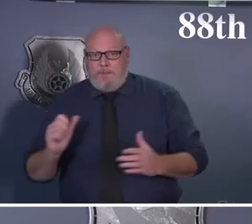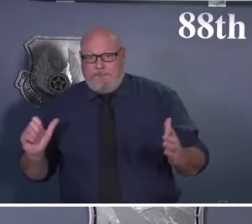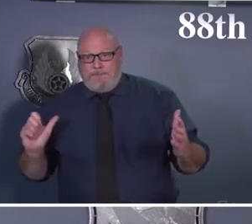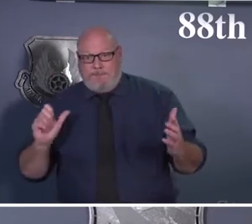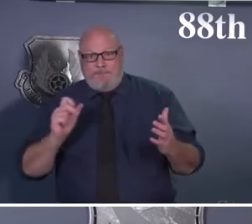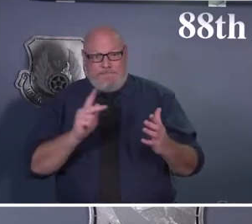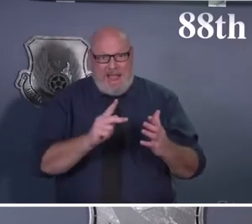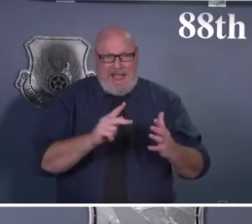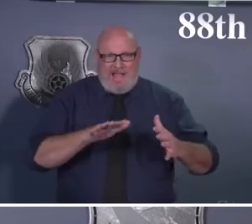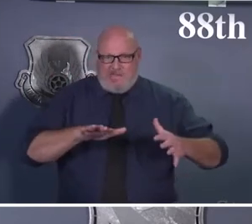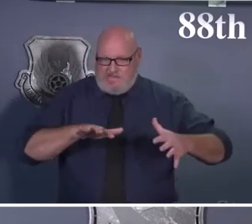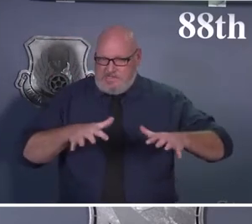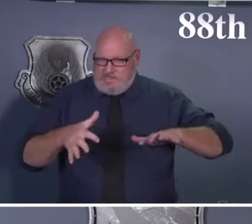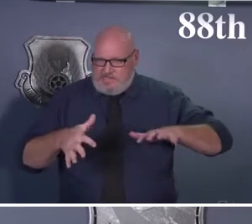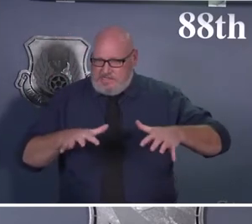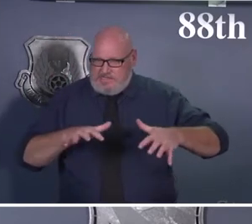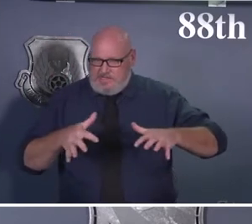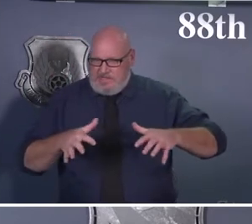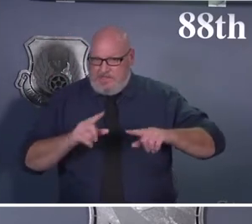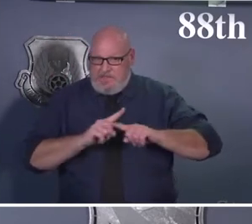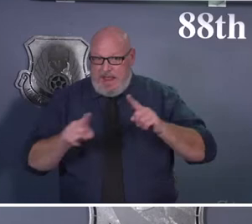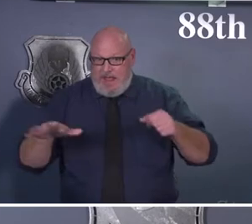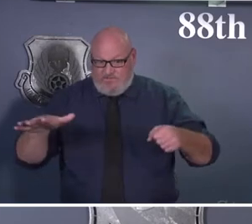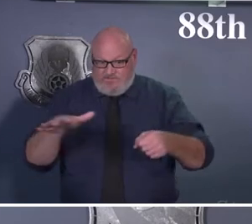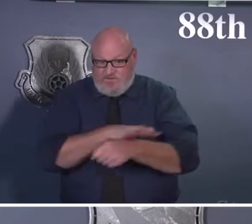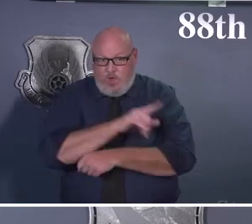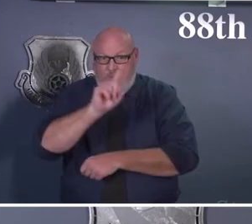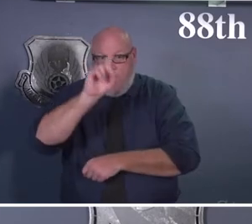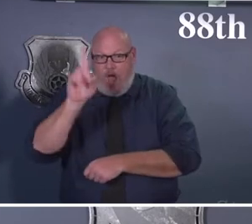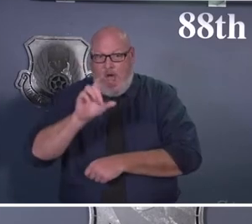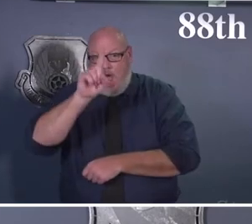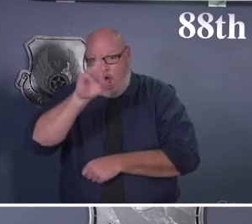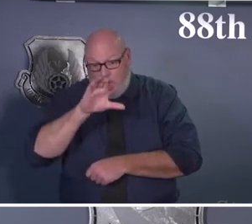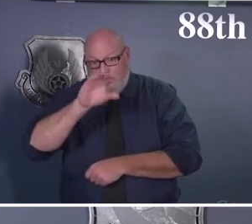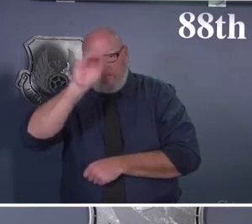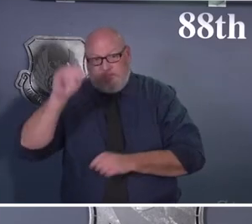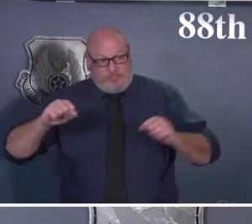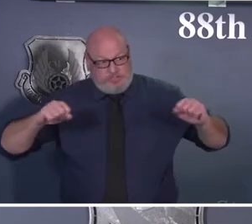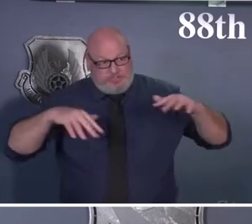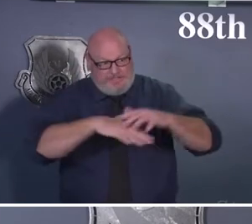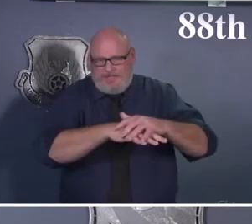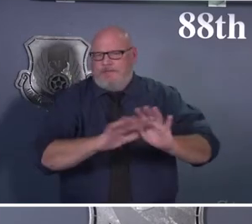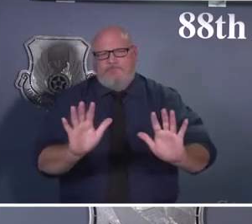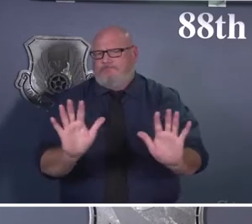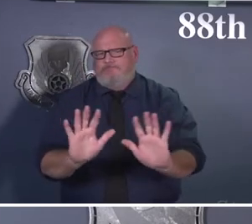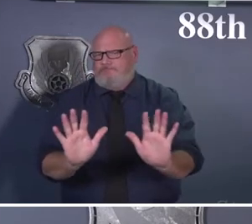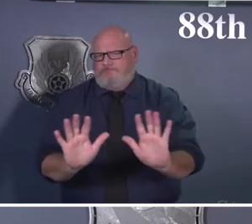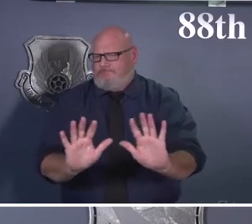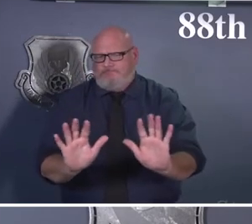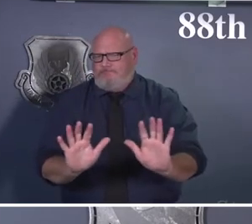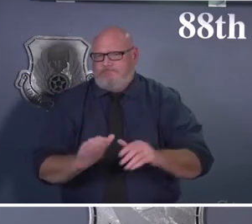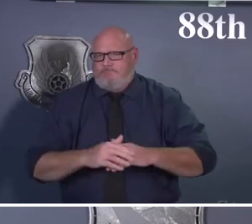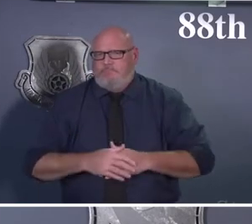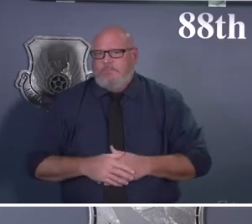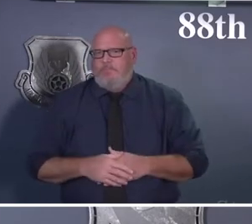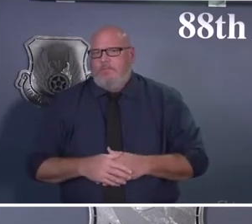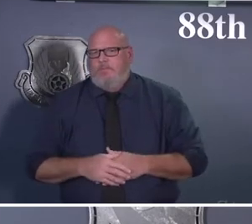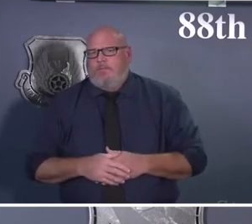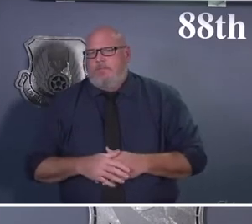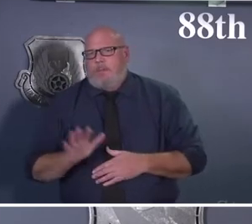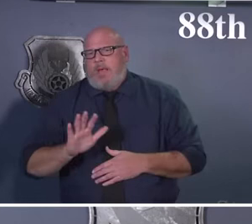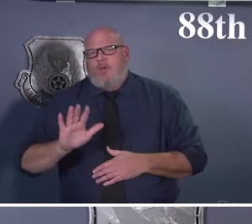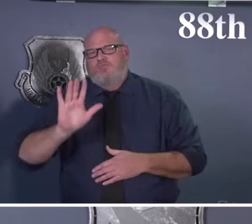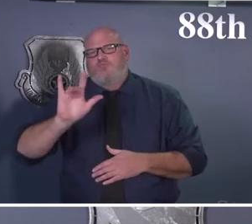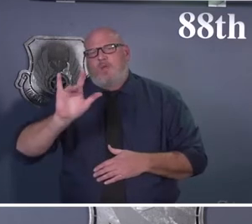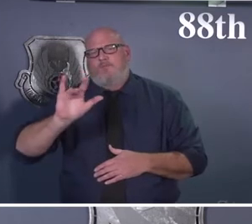occupancy to about 25% of what would be pre-pandemic levels. And we're going to do that by following the guidelines that Colonel Miller sent